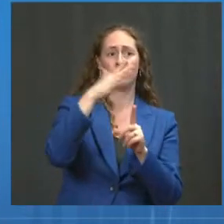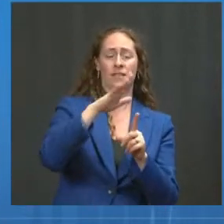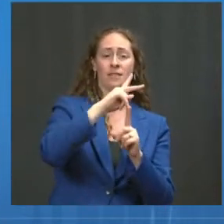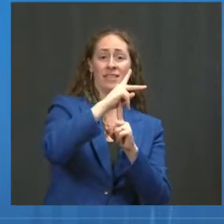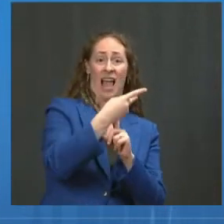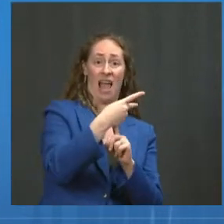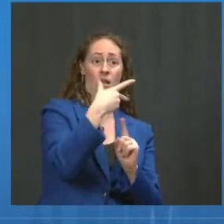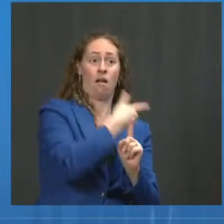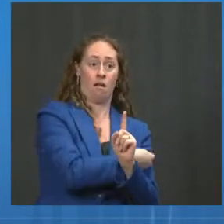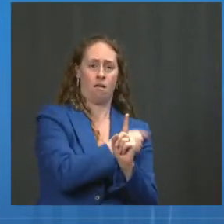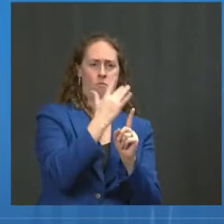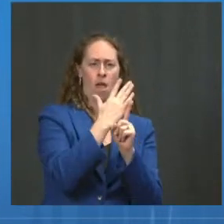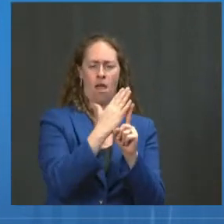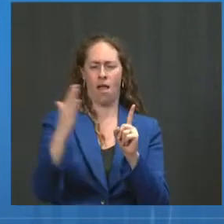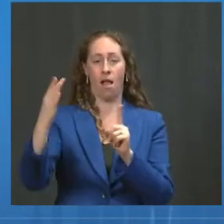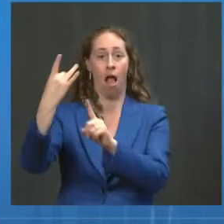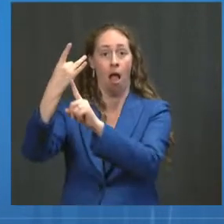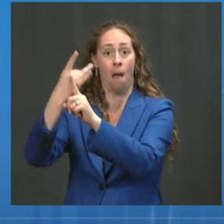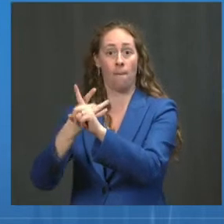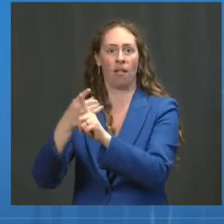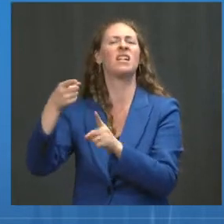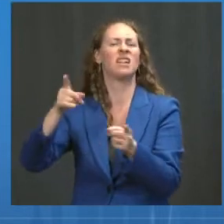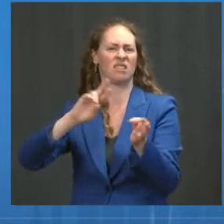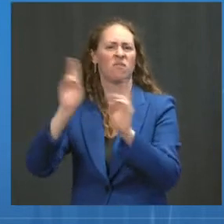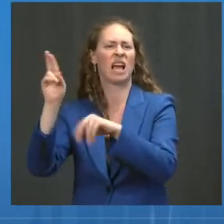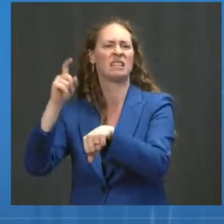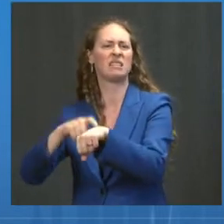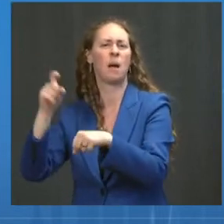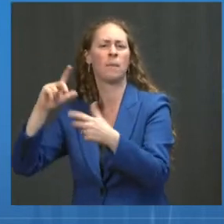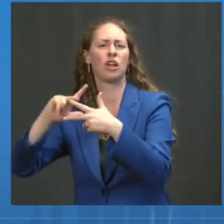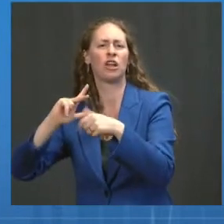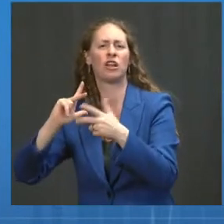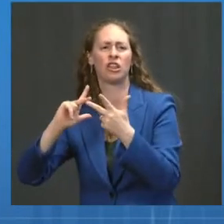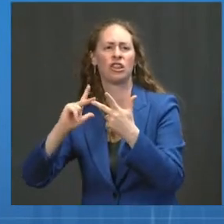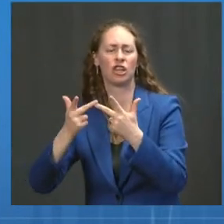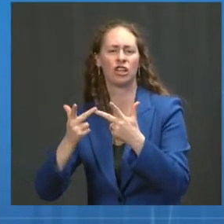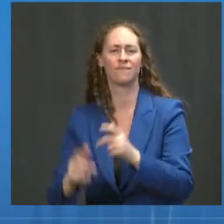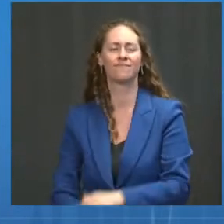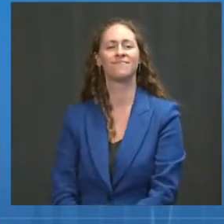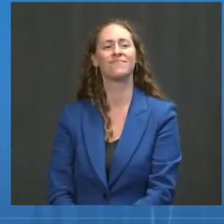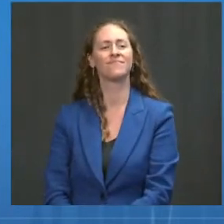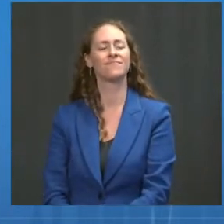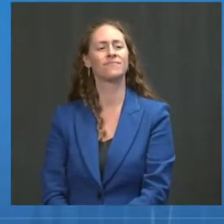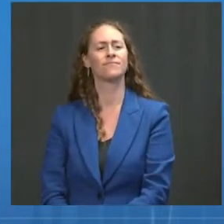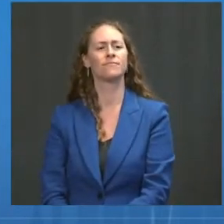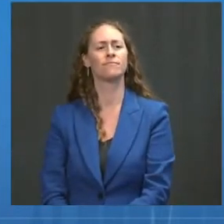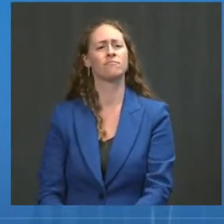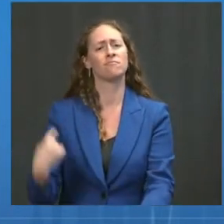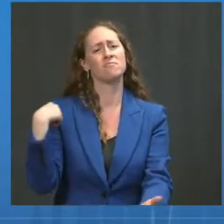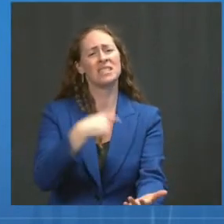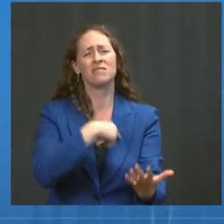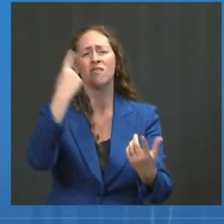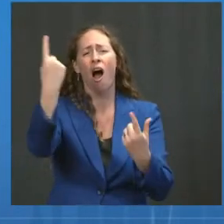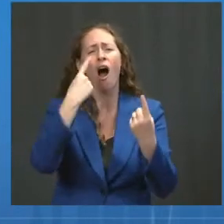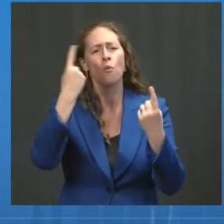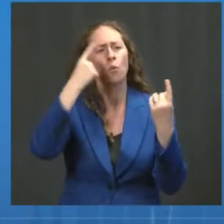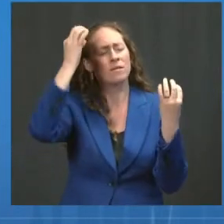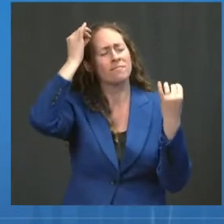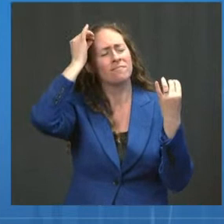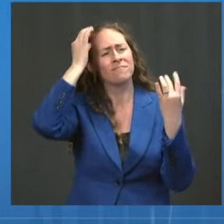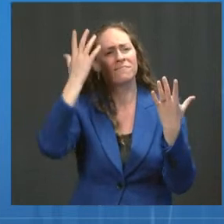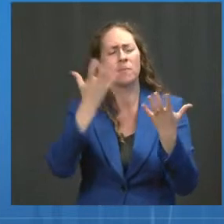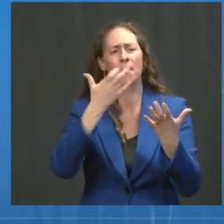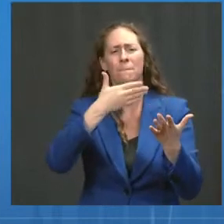communities from COVID-19. That means encouraging our family and friends, our patients and students, our co-workers and neighbors